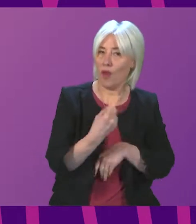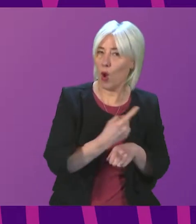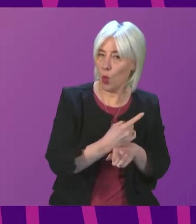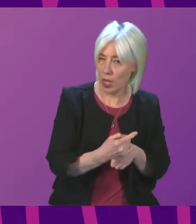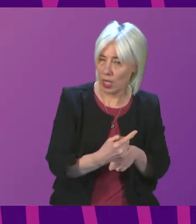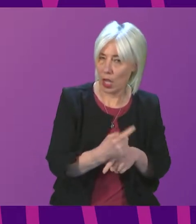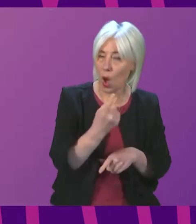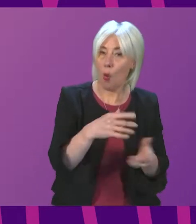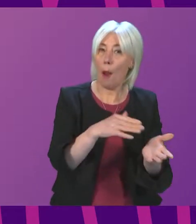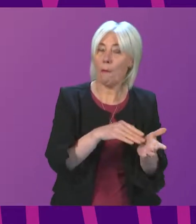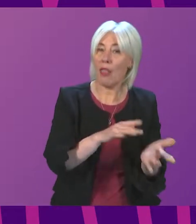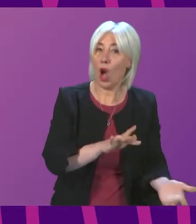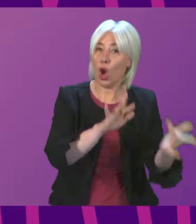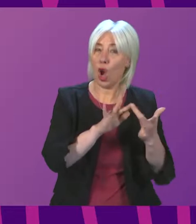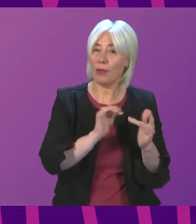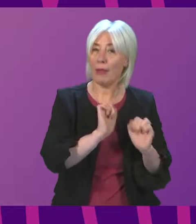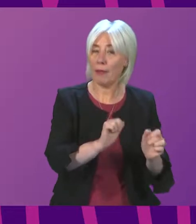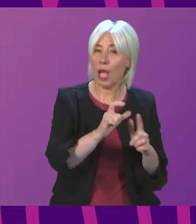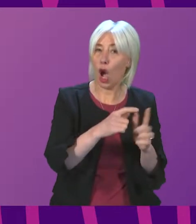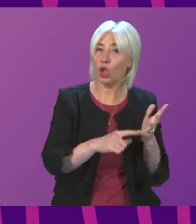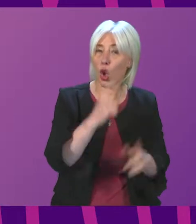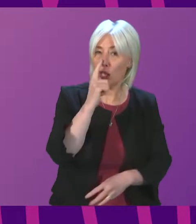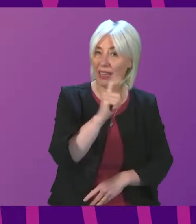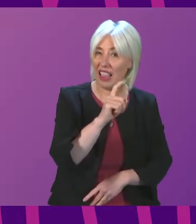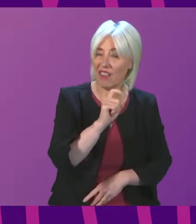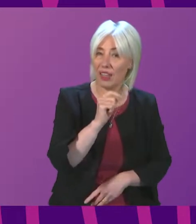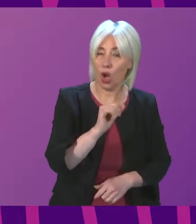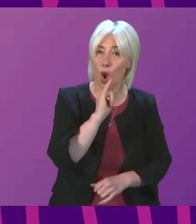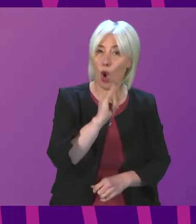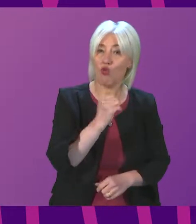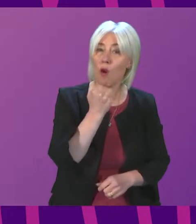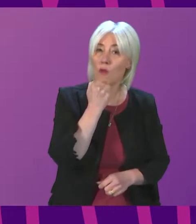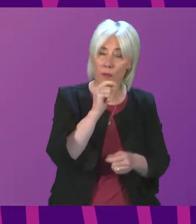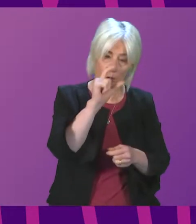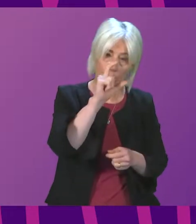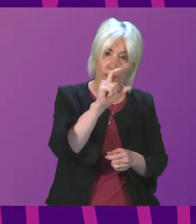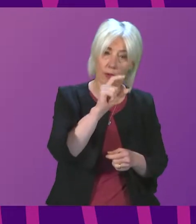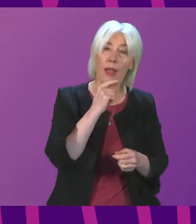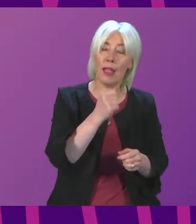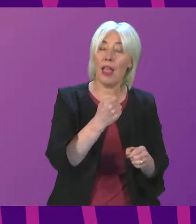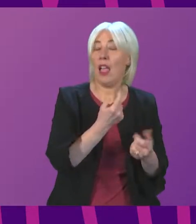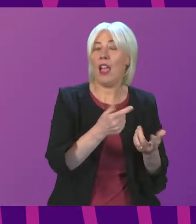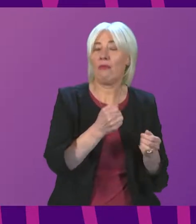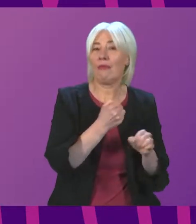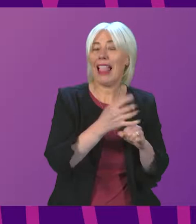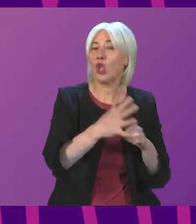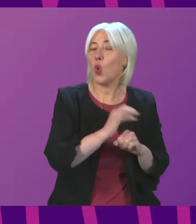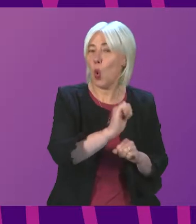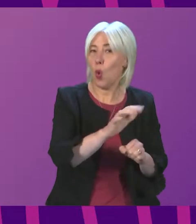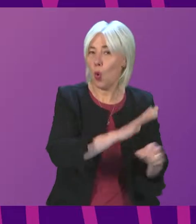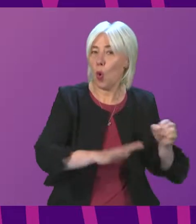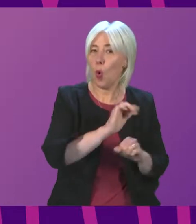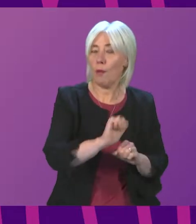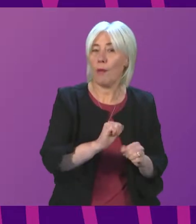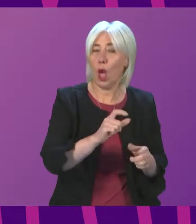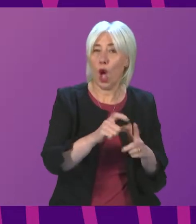by a mother whose 11-year-old daughter was given the wrong vaccine dosage, this time in NHS Greater Glasgow and Clyde. Her daughter was